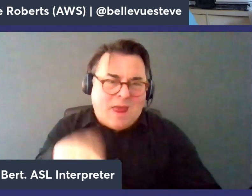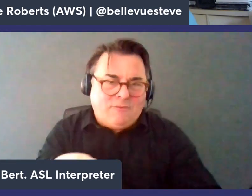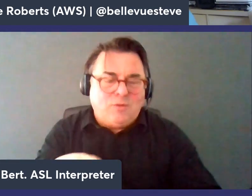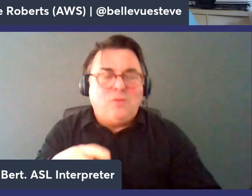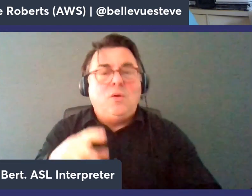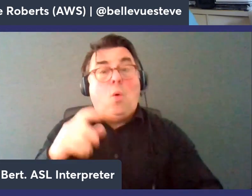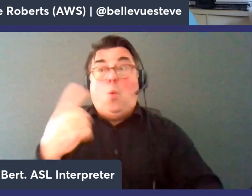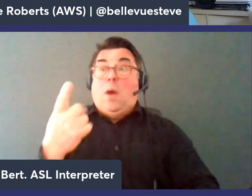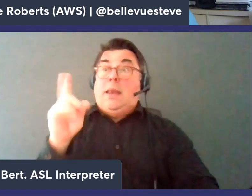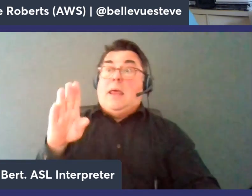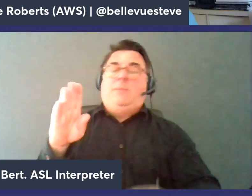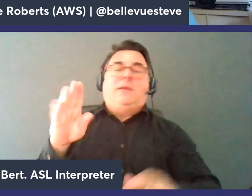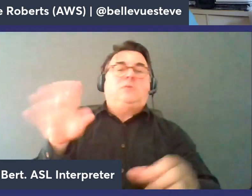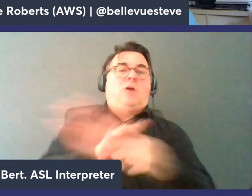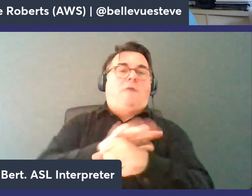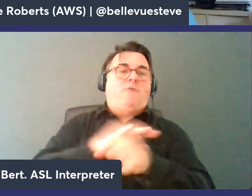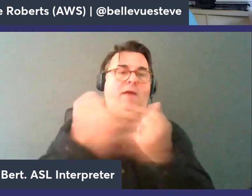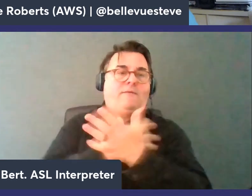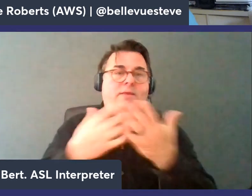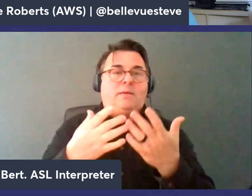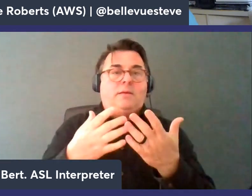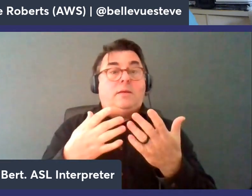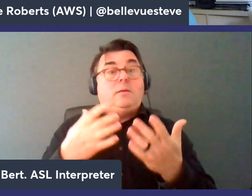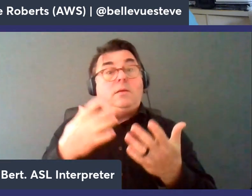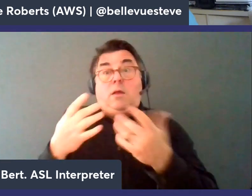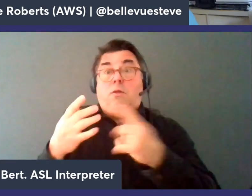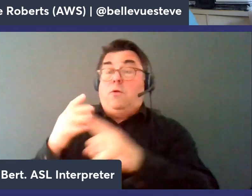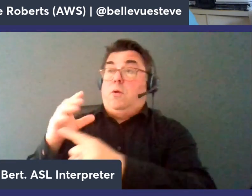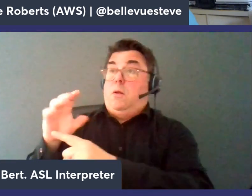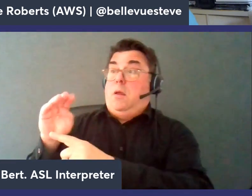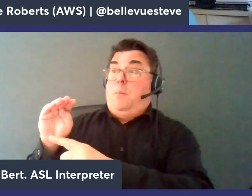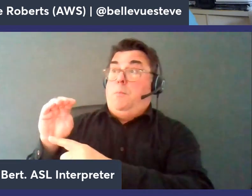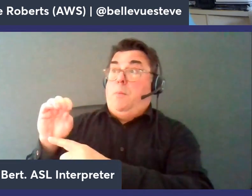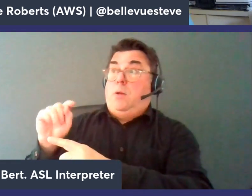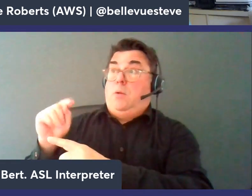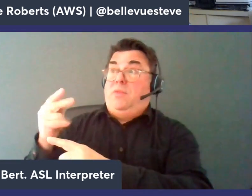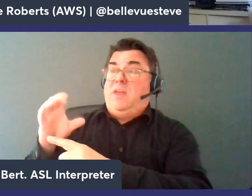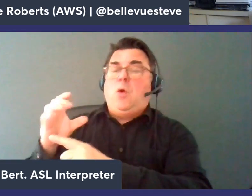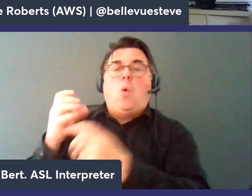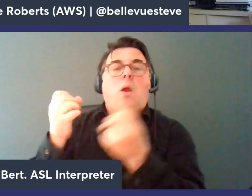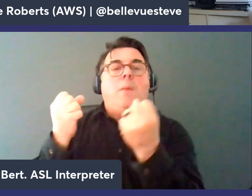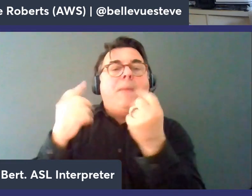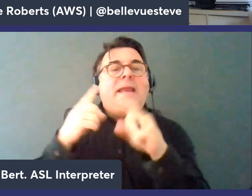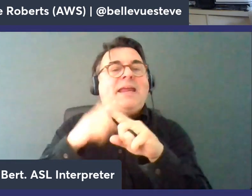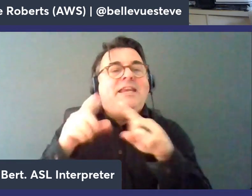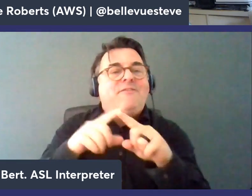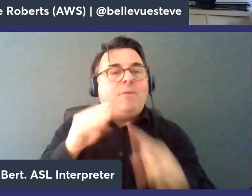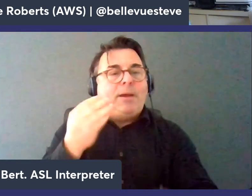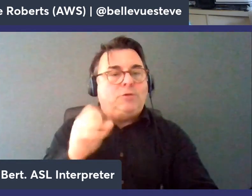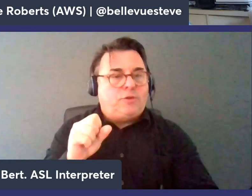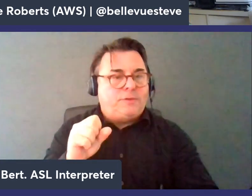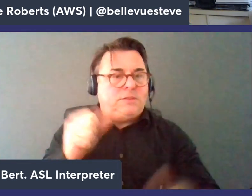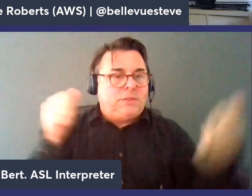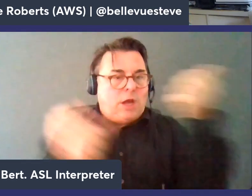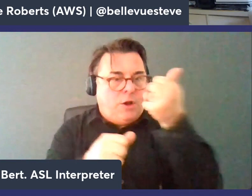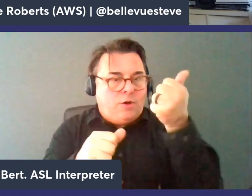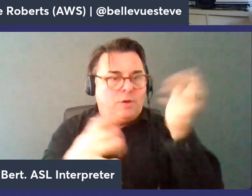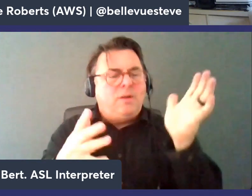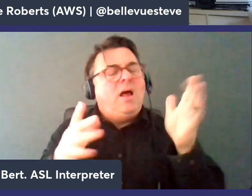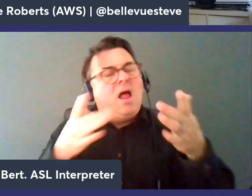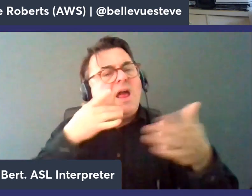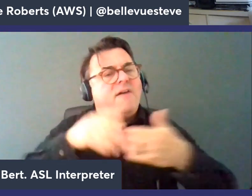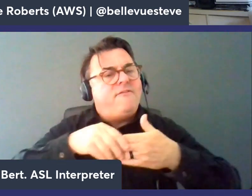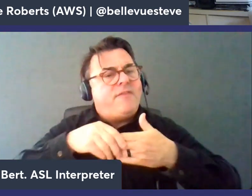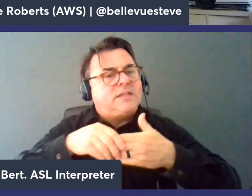uh you know a single database and serve either a monolithic application or serve multiple microservices with it and you know get the flexibility